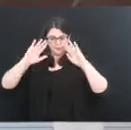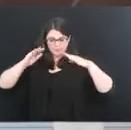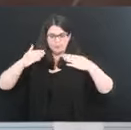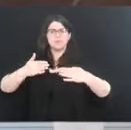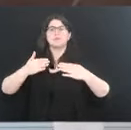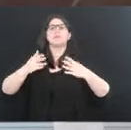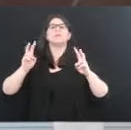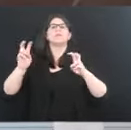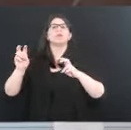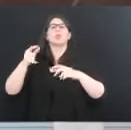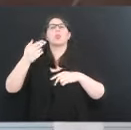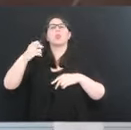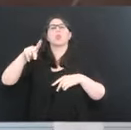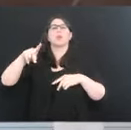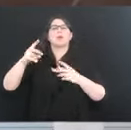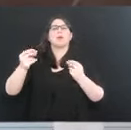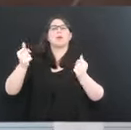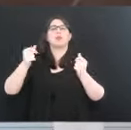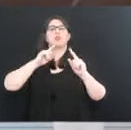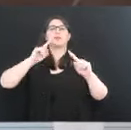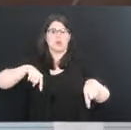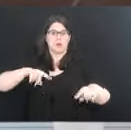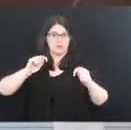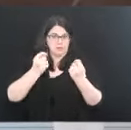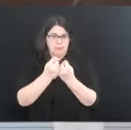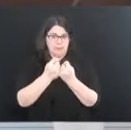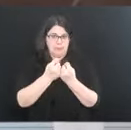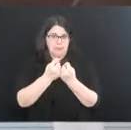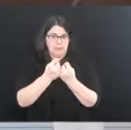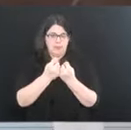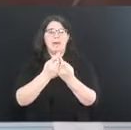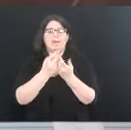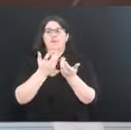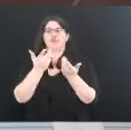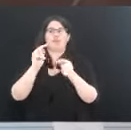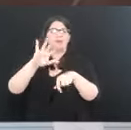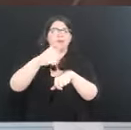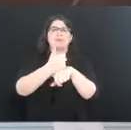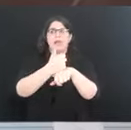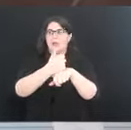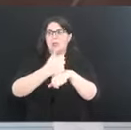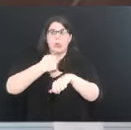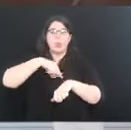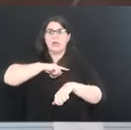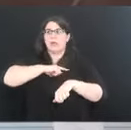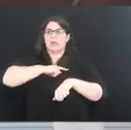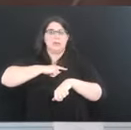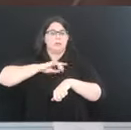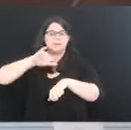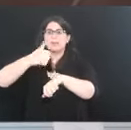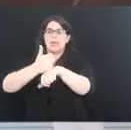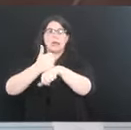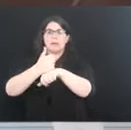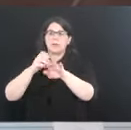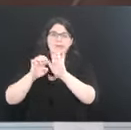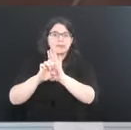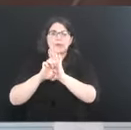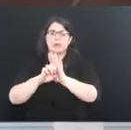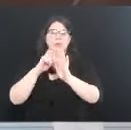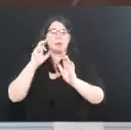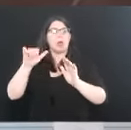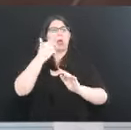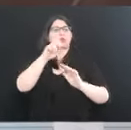response teams. We've indicated that West Virginia is a model for quick response teams in the country. So we're pushing that very hard.